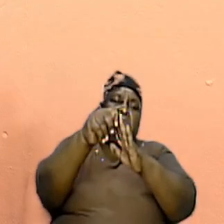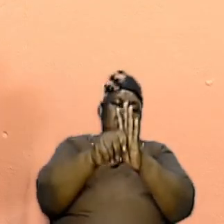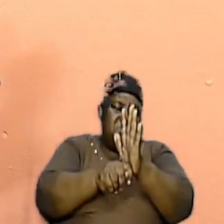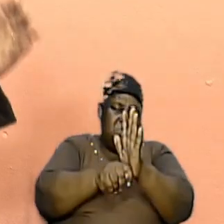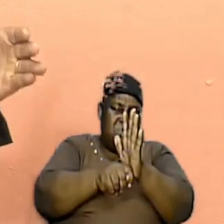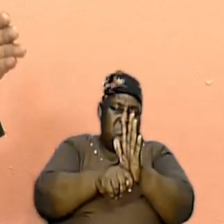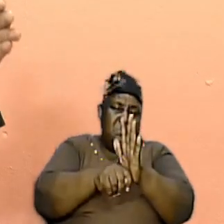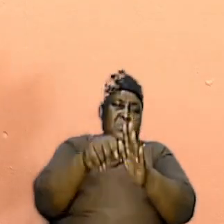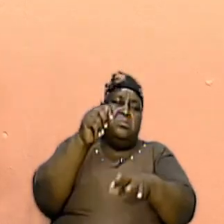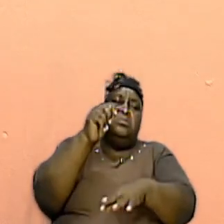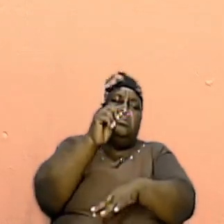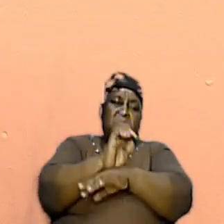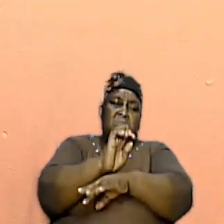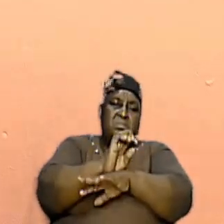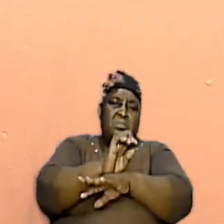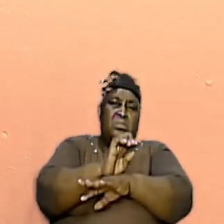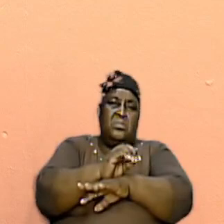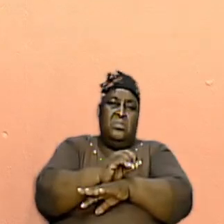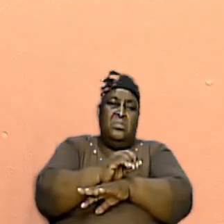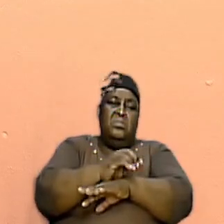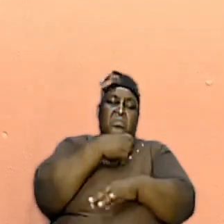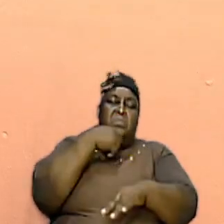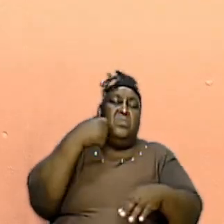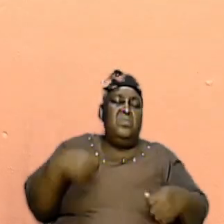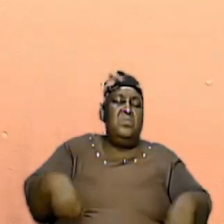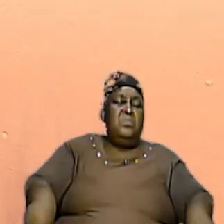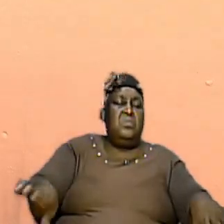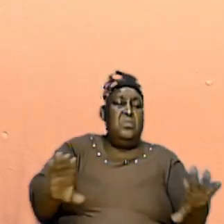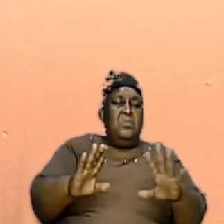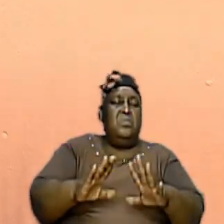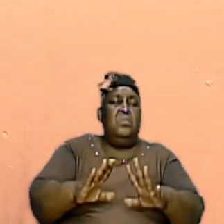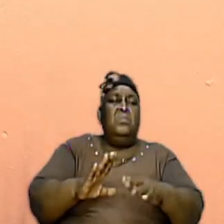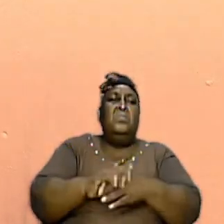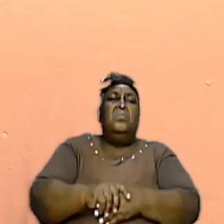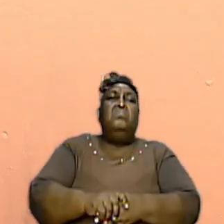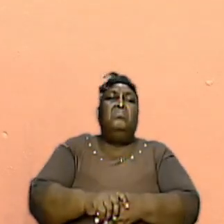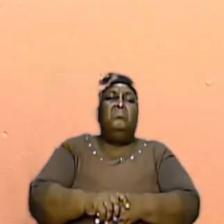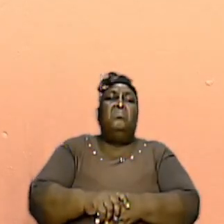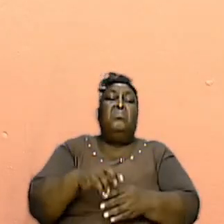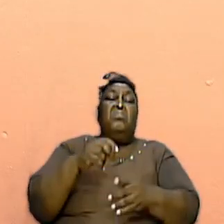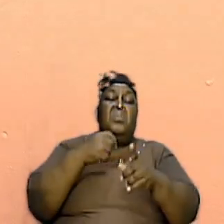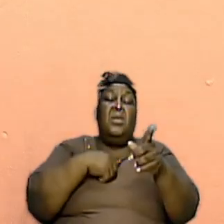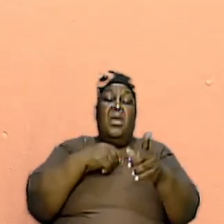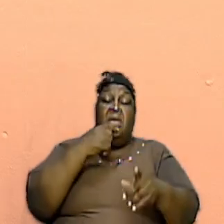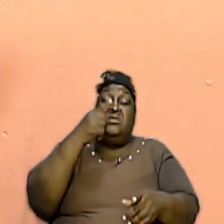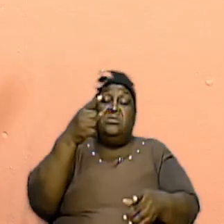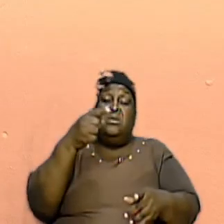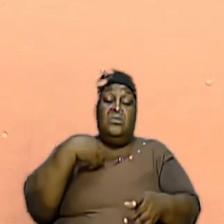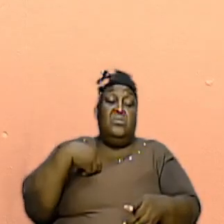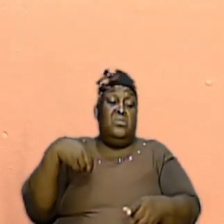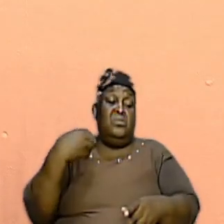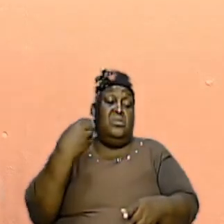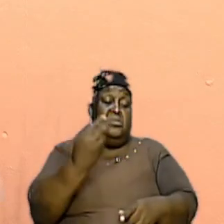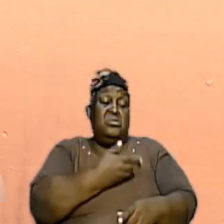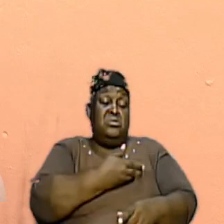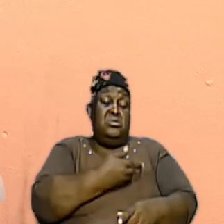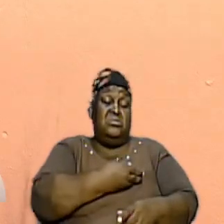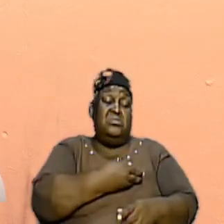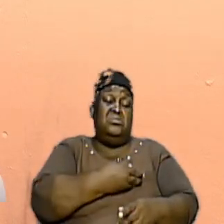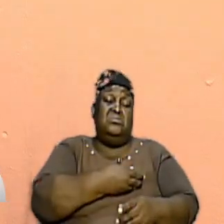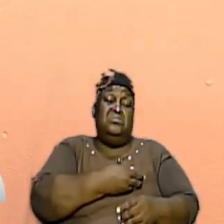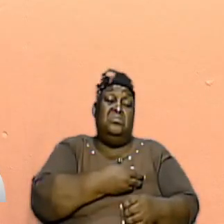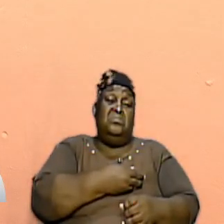With The Church That Was In The Wilderness I Submit To Us Given All That I Said So Far